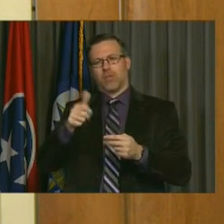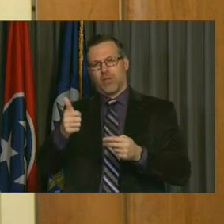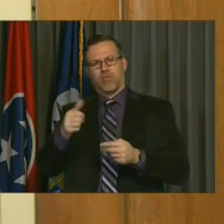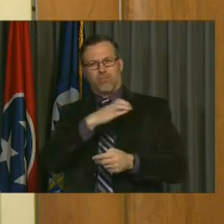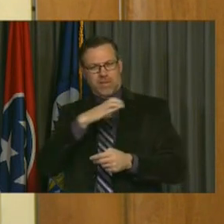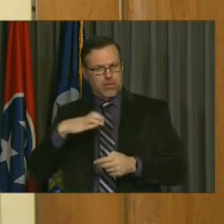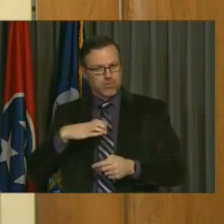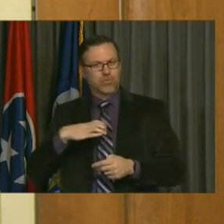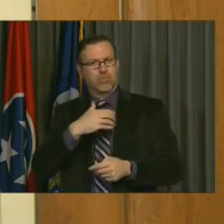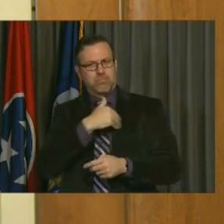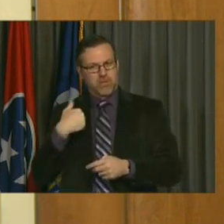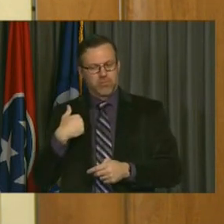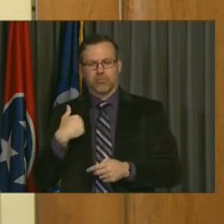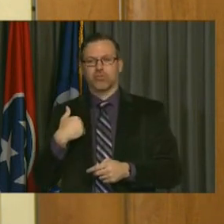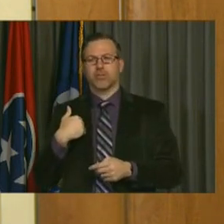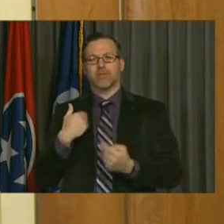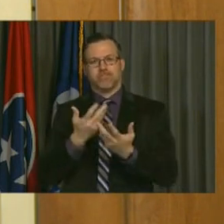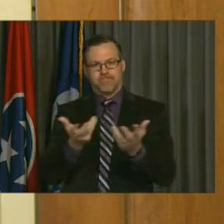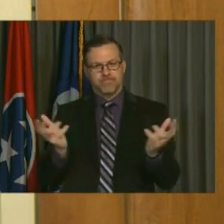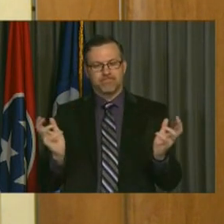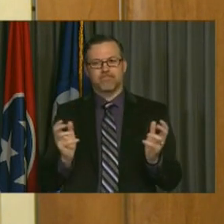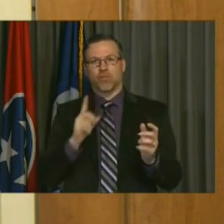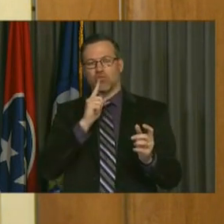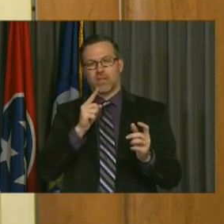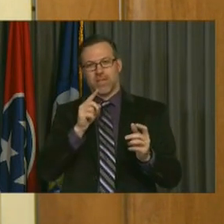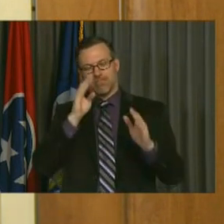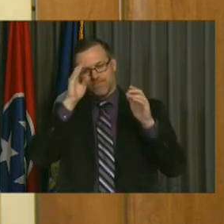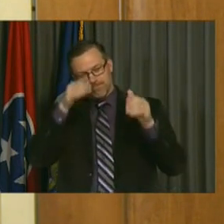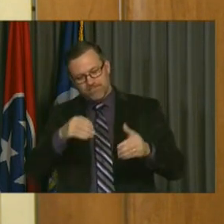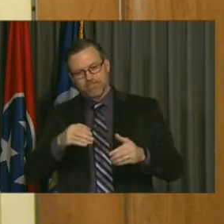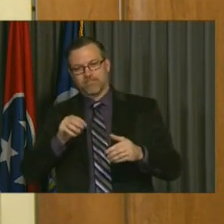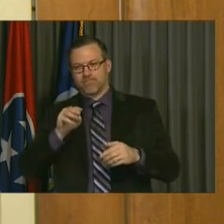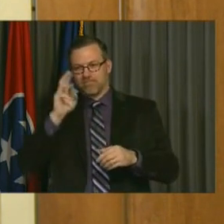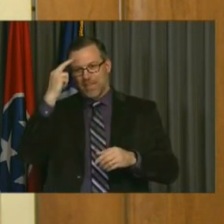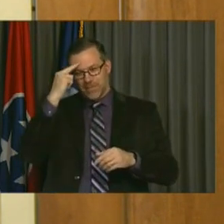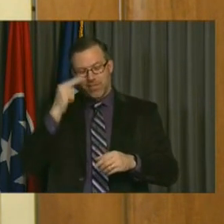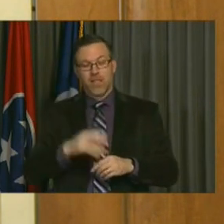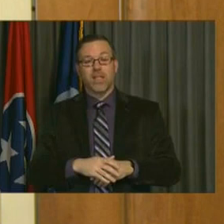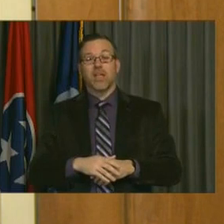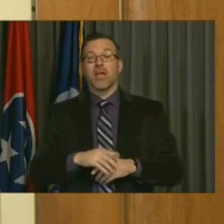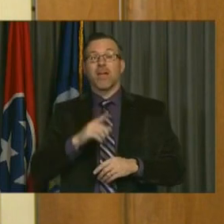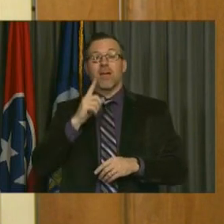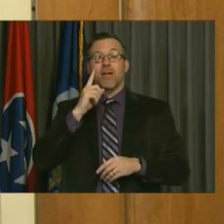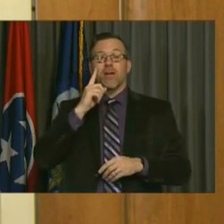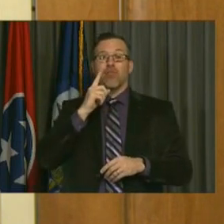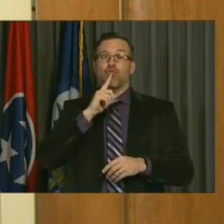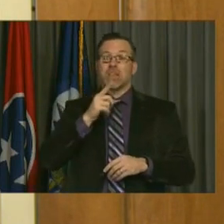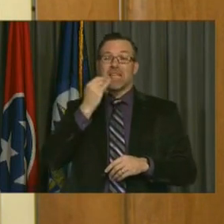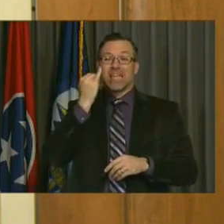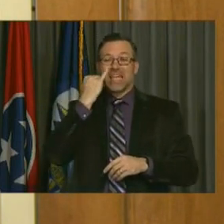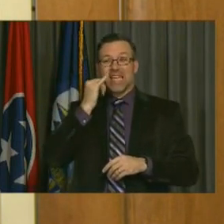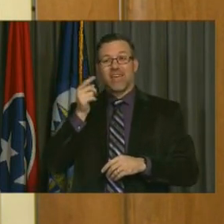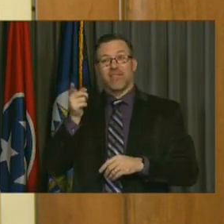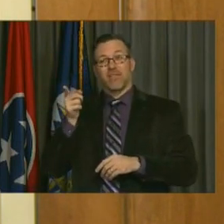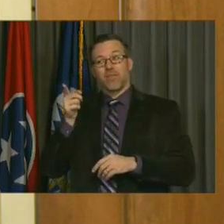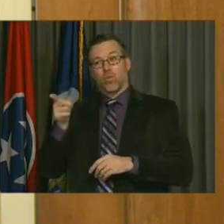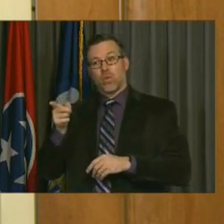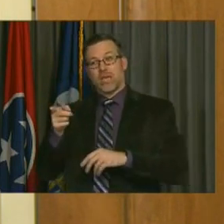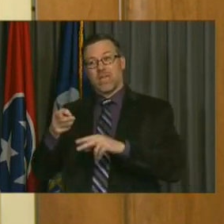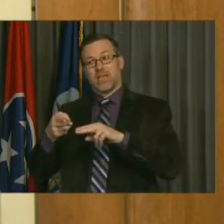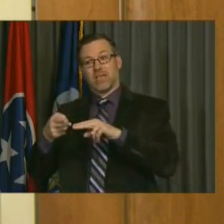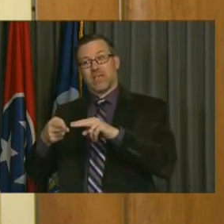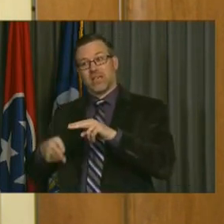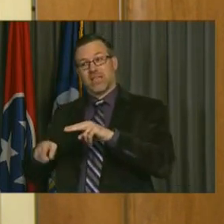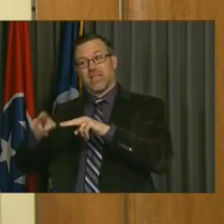more accustomed to thinking about all things Metro, one of the rules of thumb is that for every penny change in the rate, today's